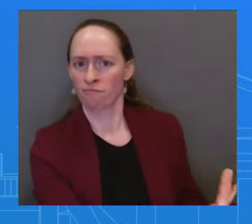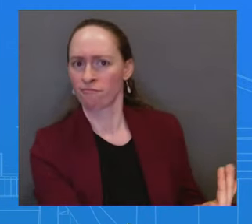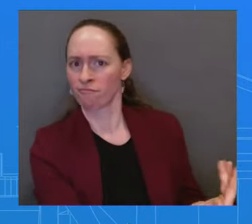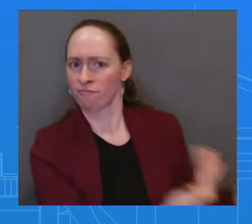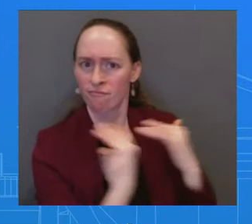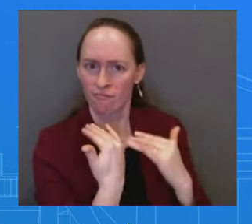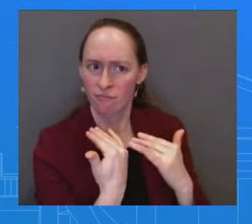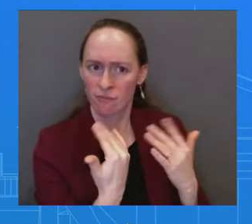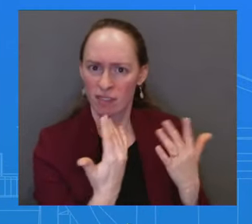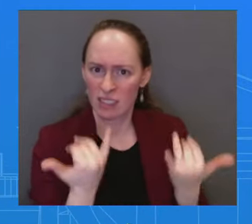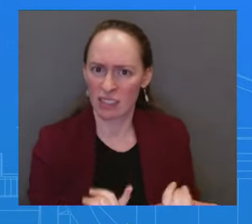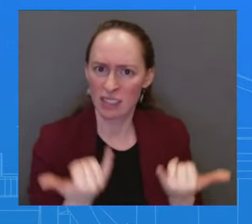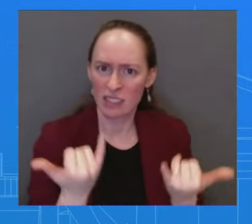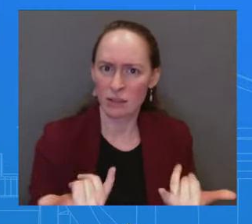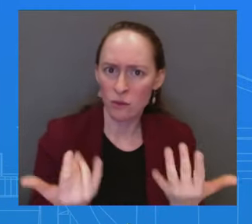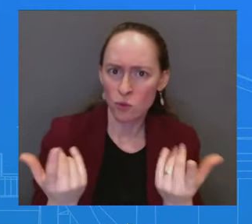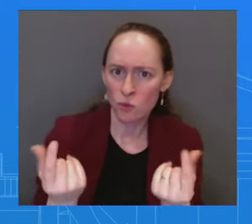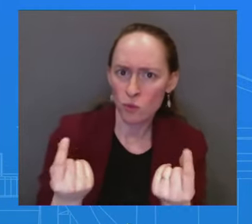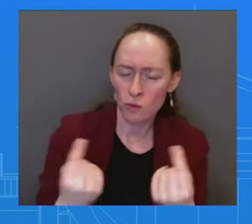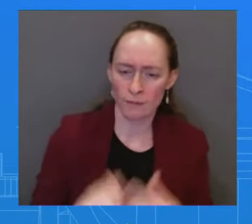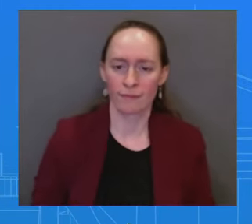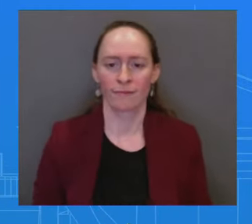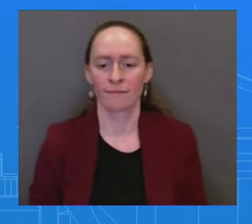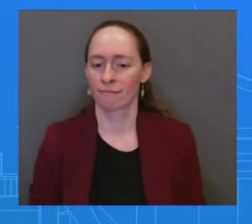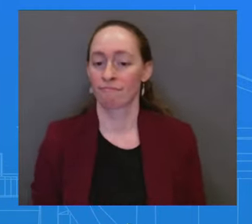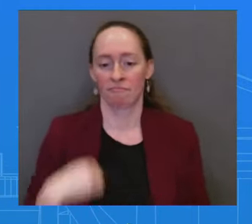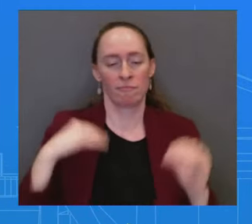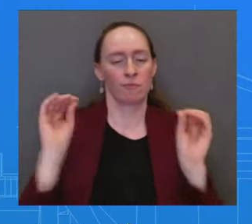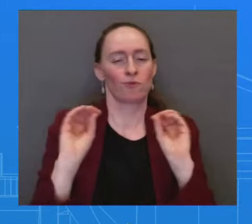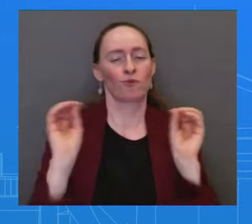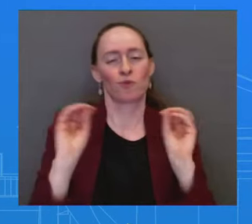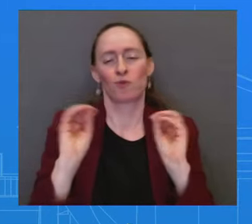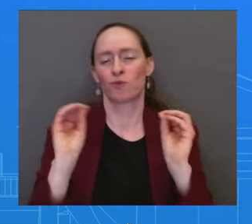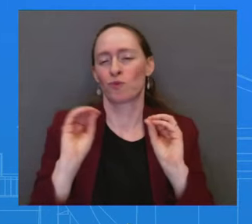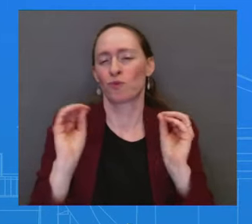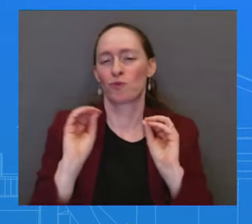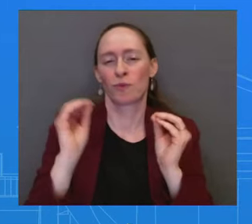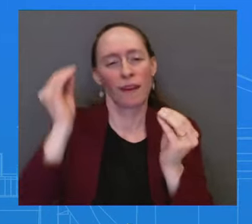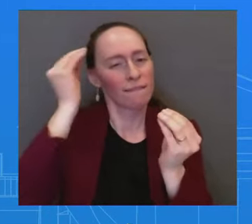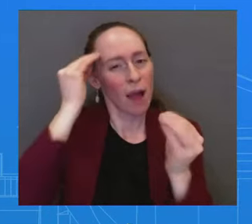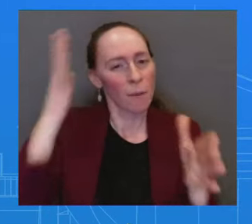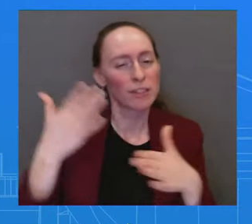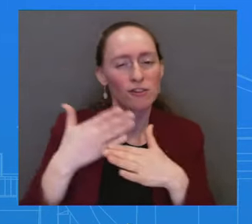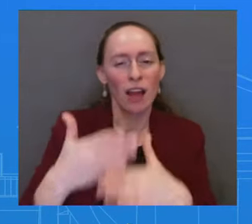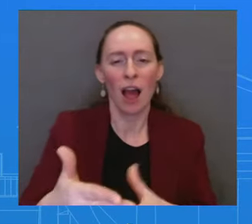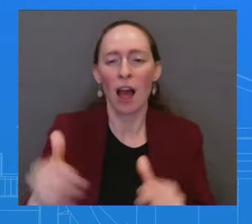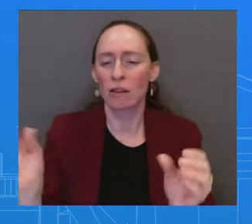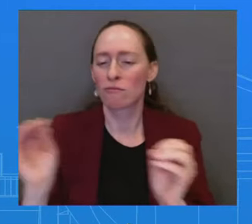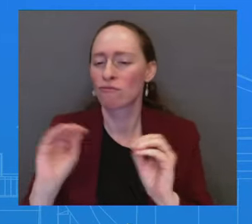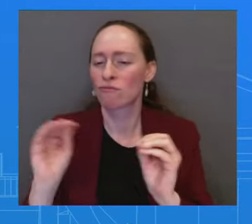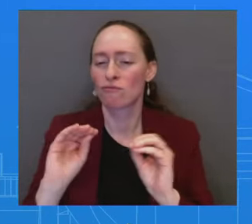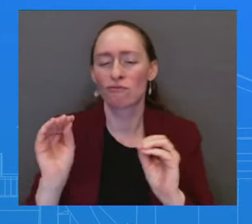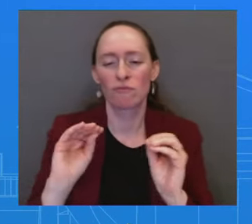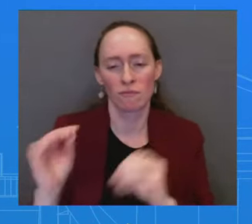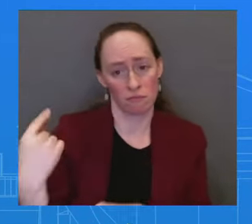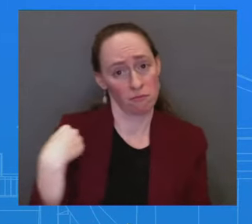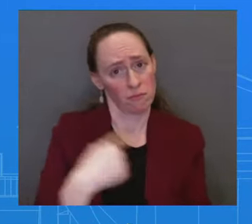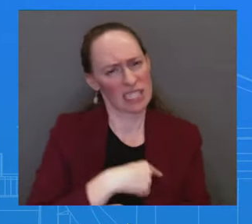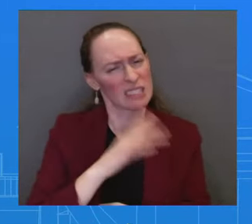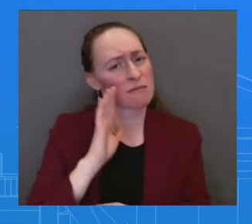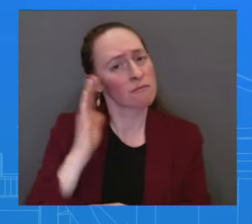speak to or to announce. I have every expectation that there will be additional conversations at various levels of the staff.